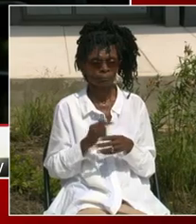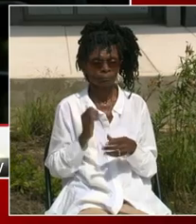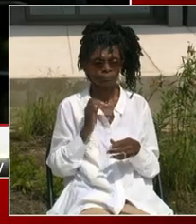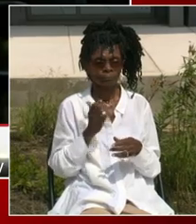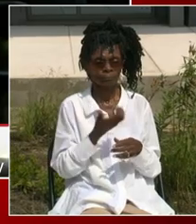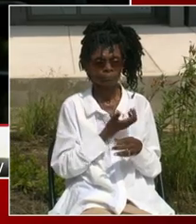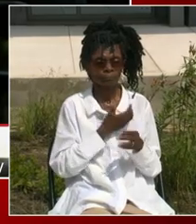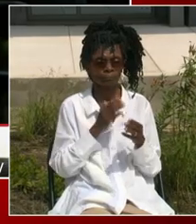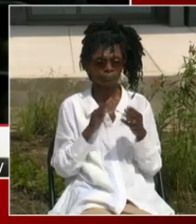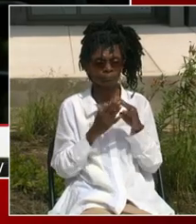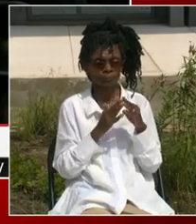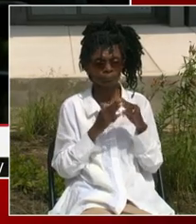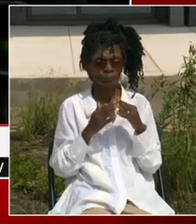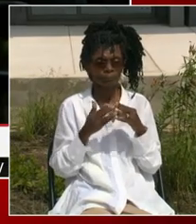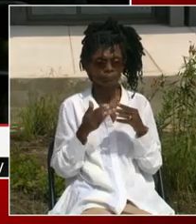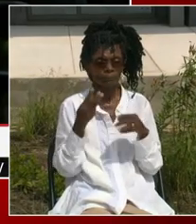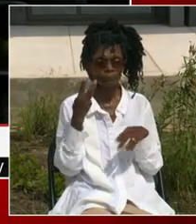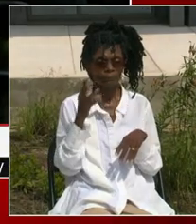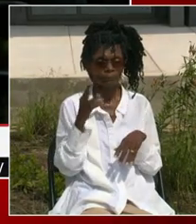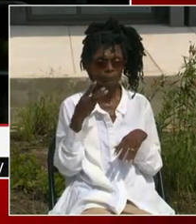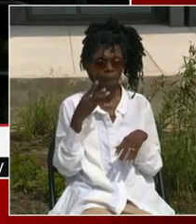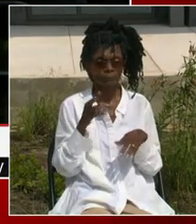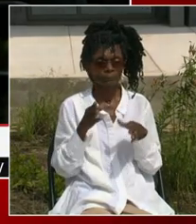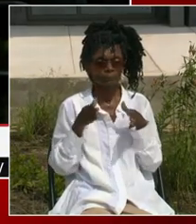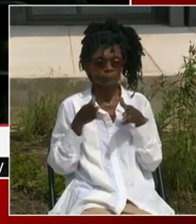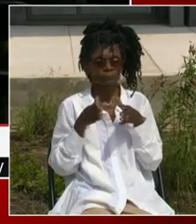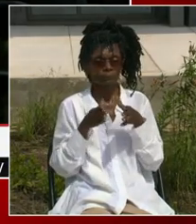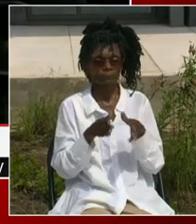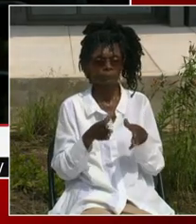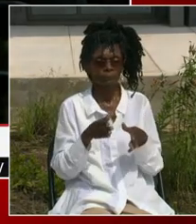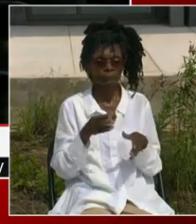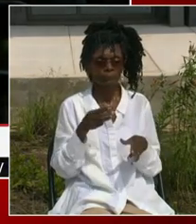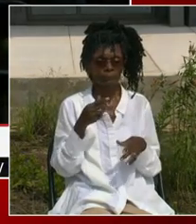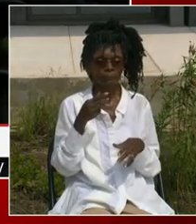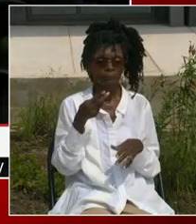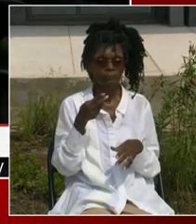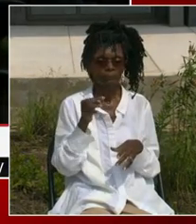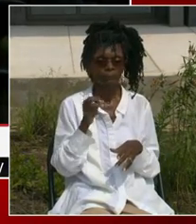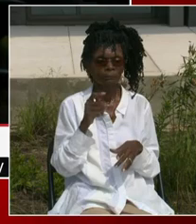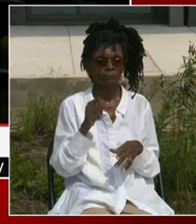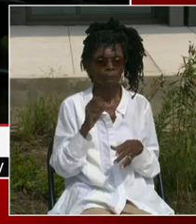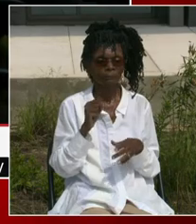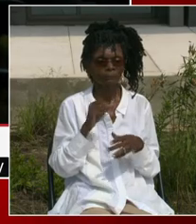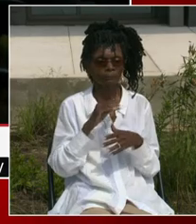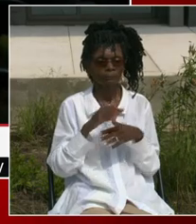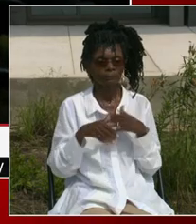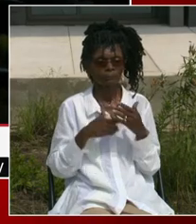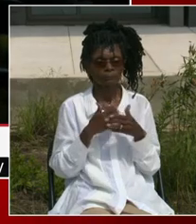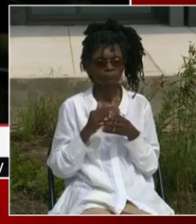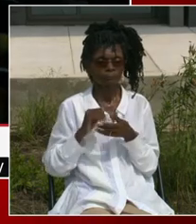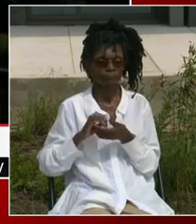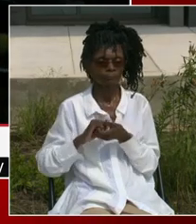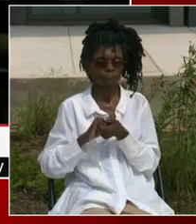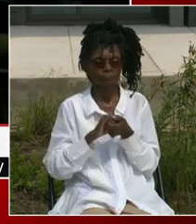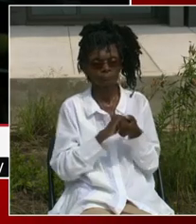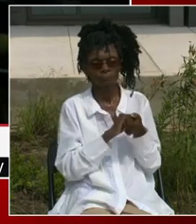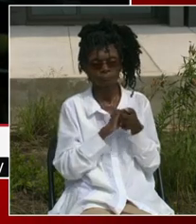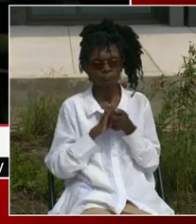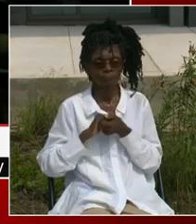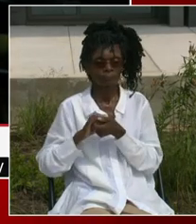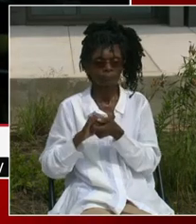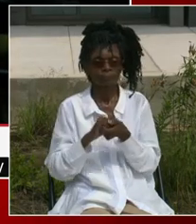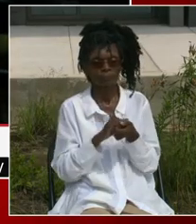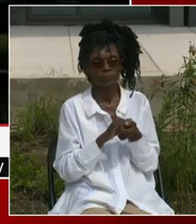We're all part of this process. And I can't say enough about how that process was very transparent, incredible